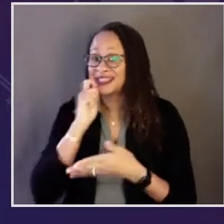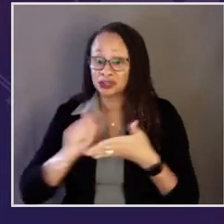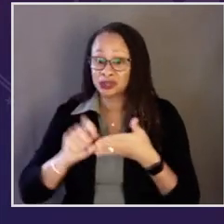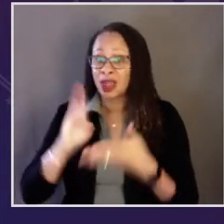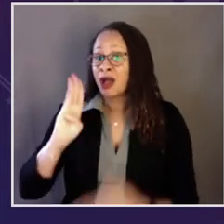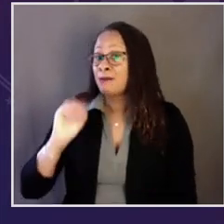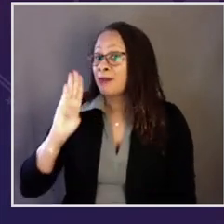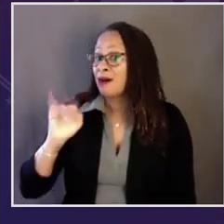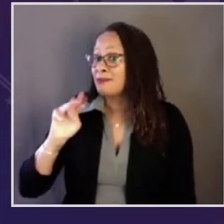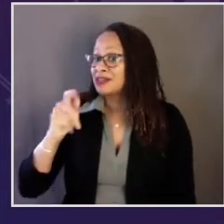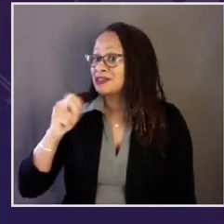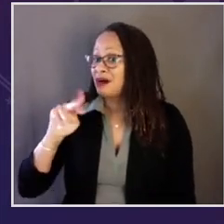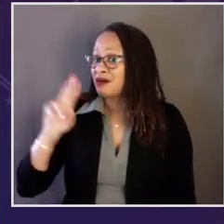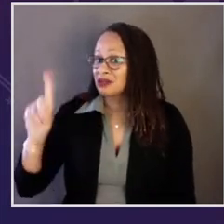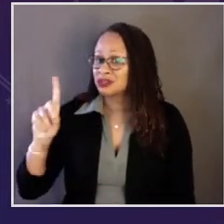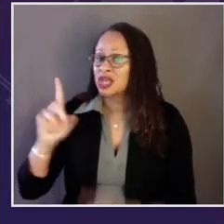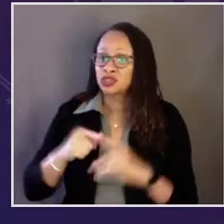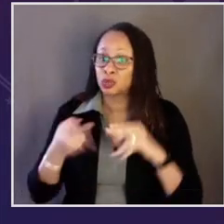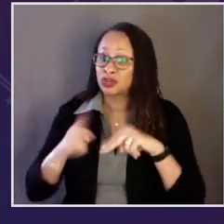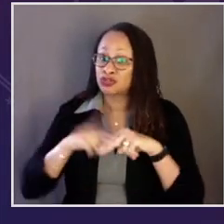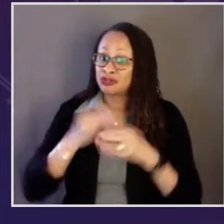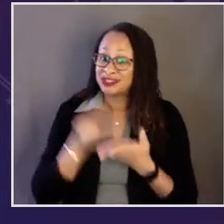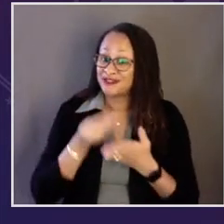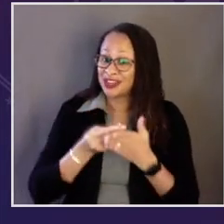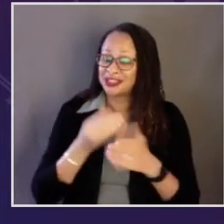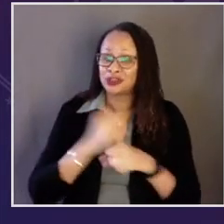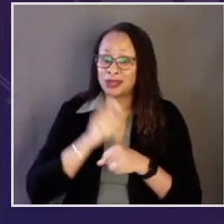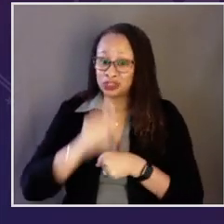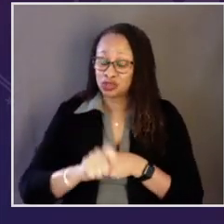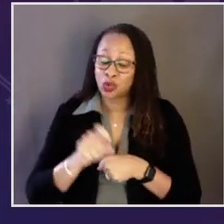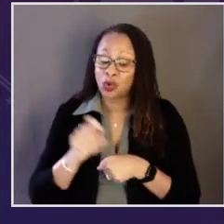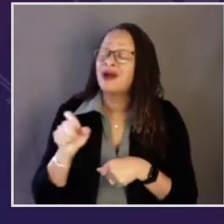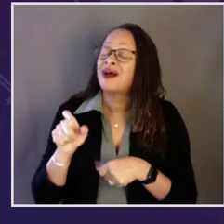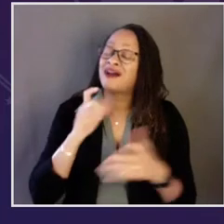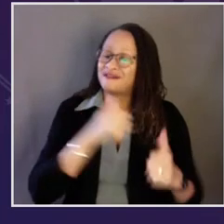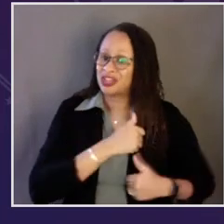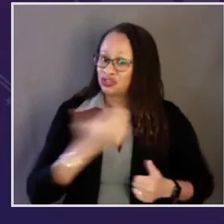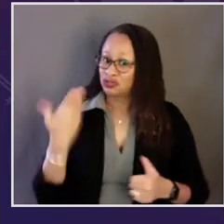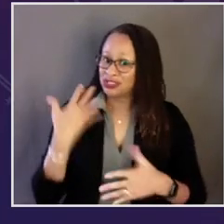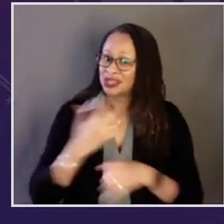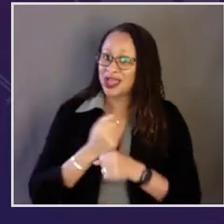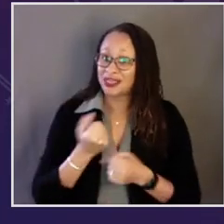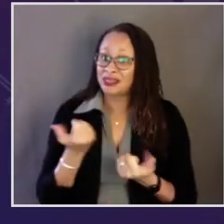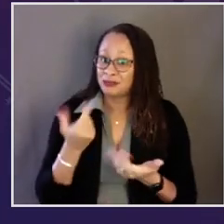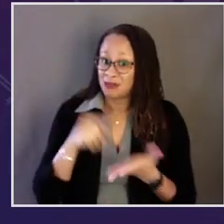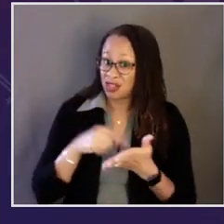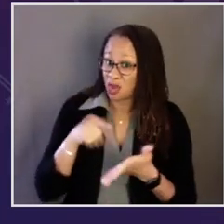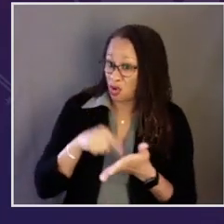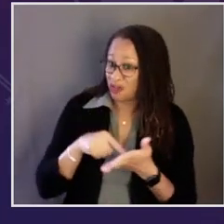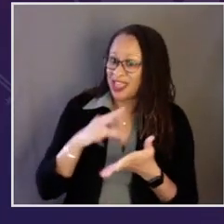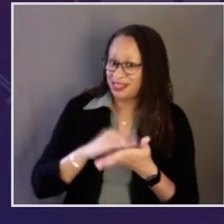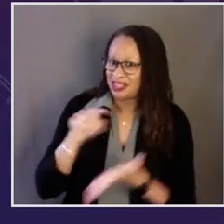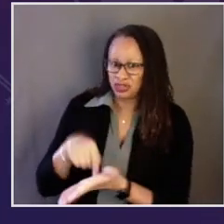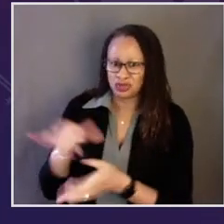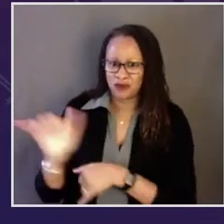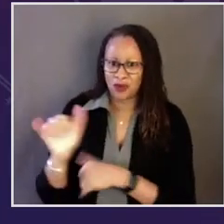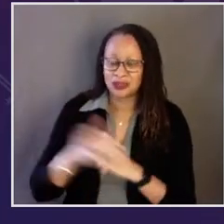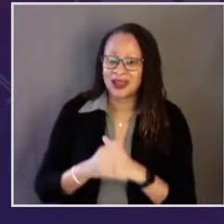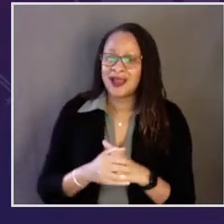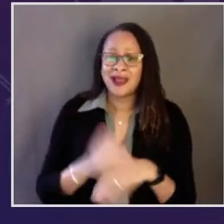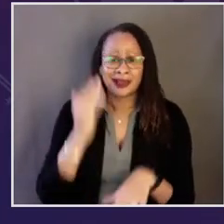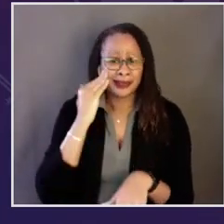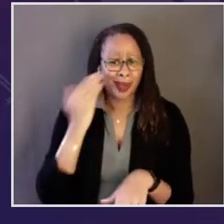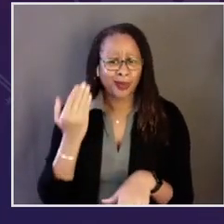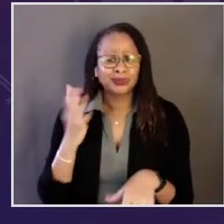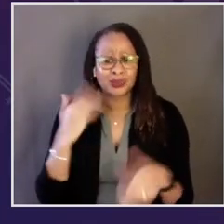closely with our then-V.A. Secretary Bob McDonald and with the Congress to increase V.A. to ensure veterans to get the benefits they